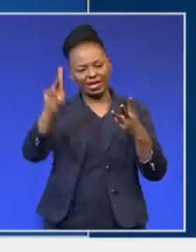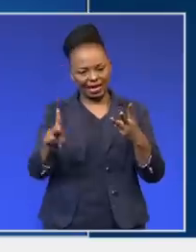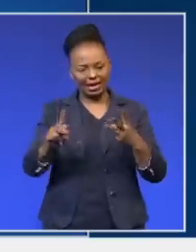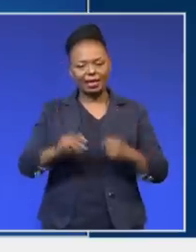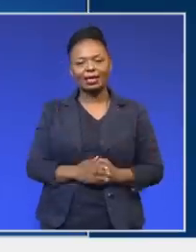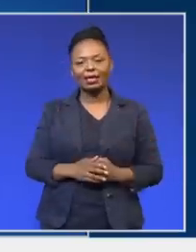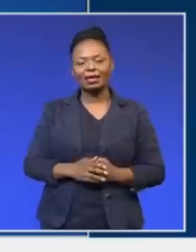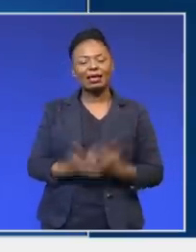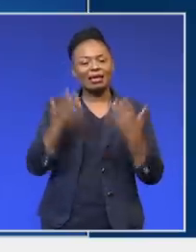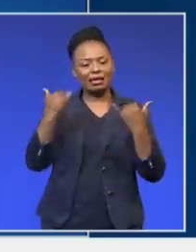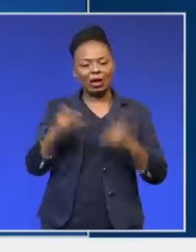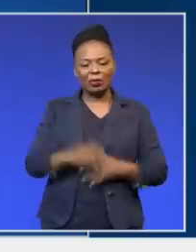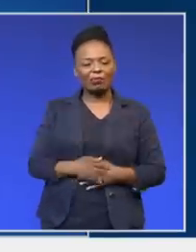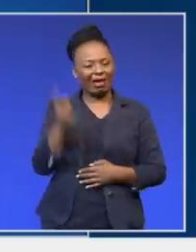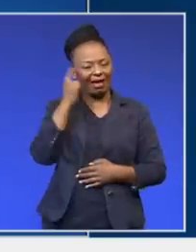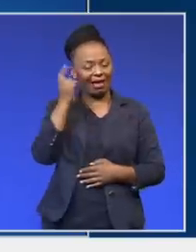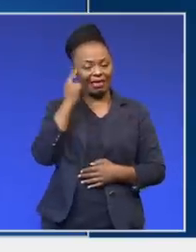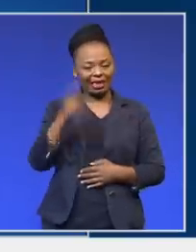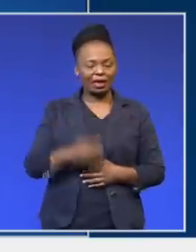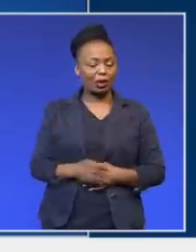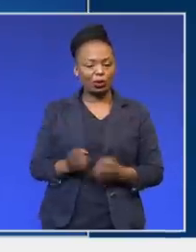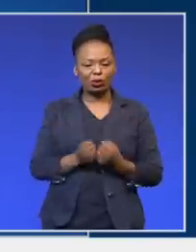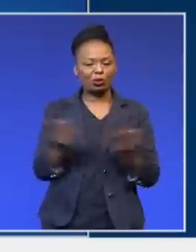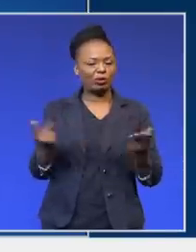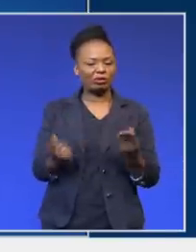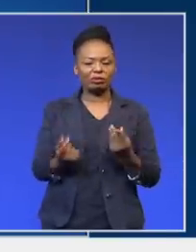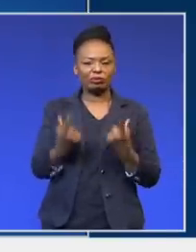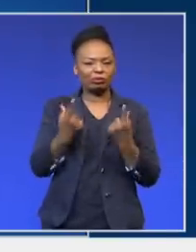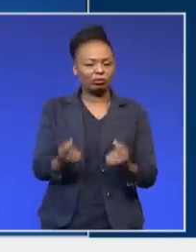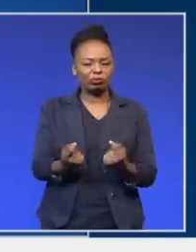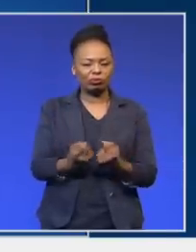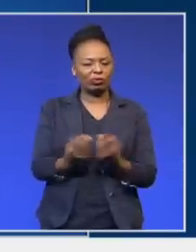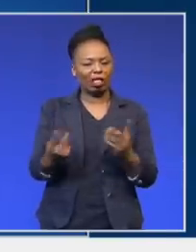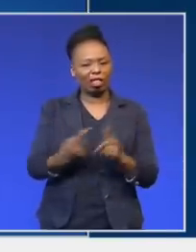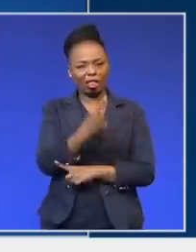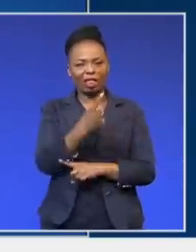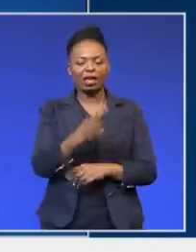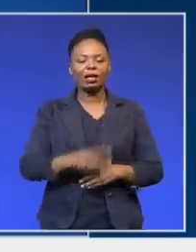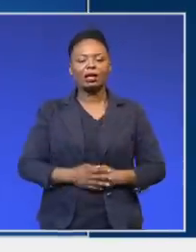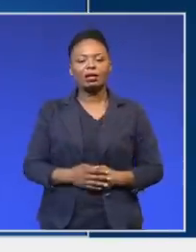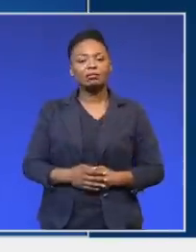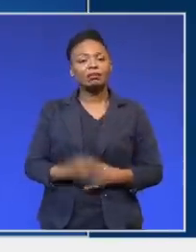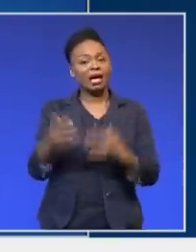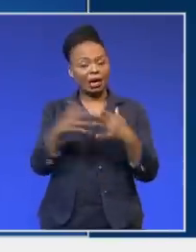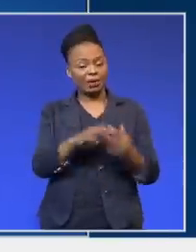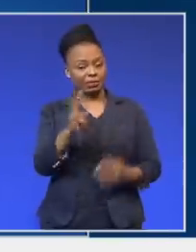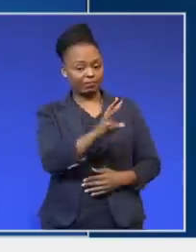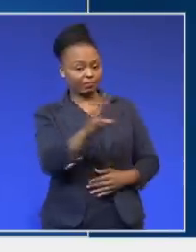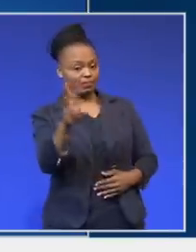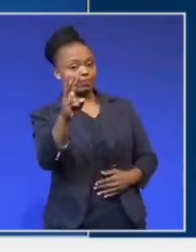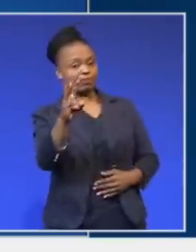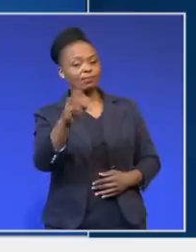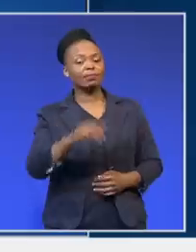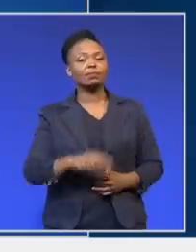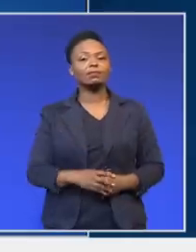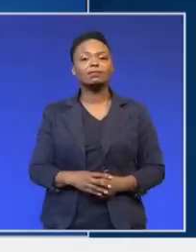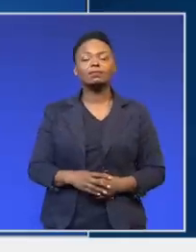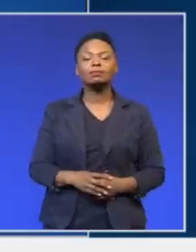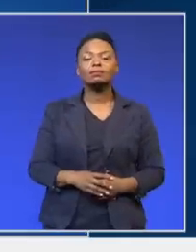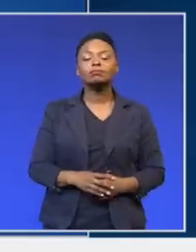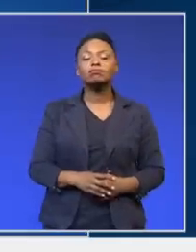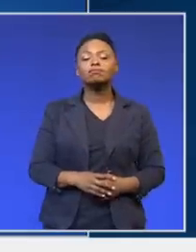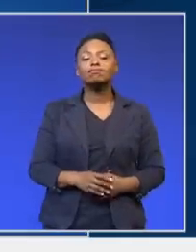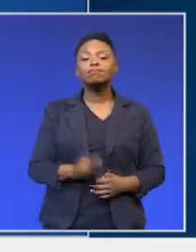overplayed their hand. And, you know, America is certainly calling them out now. So, onus is solely